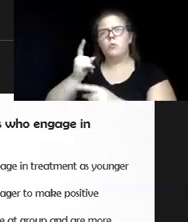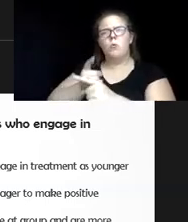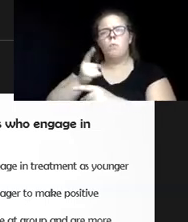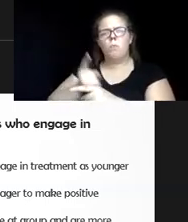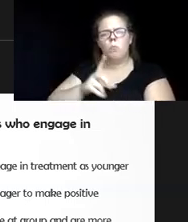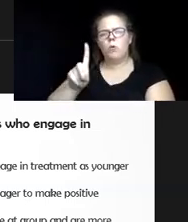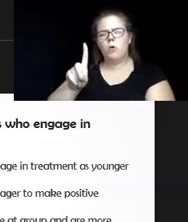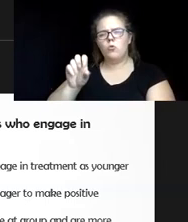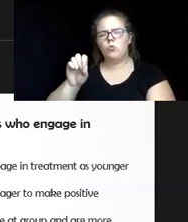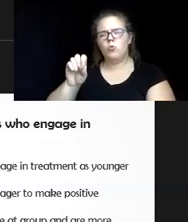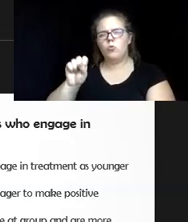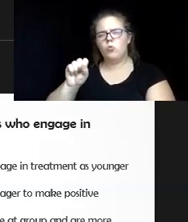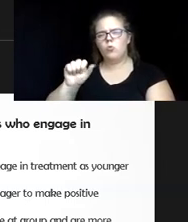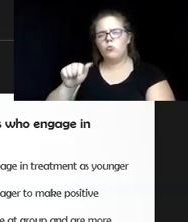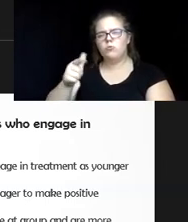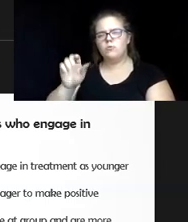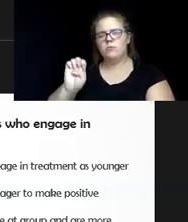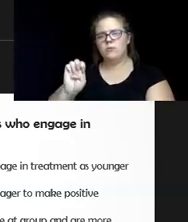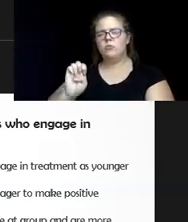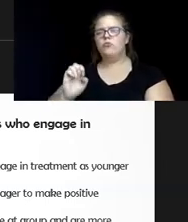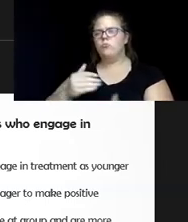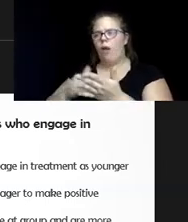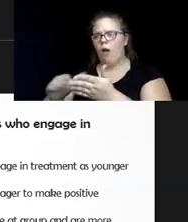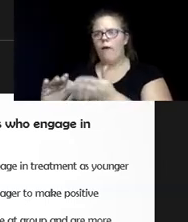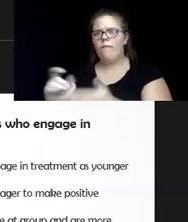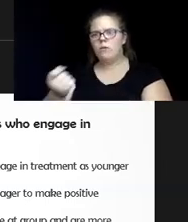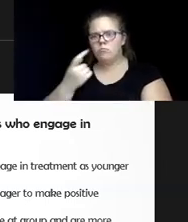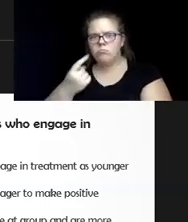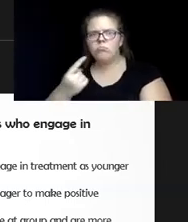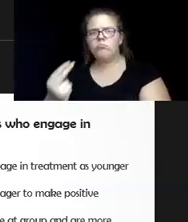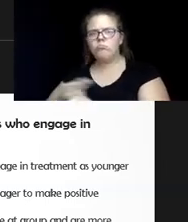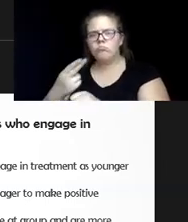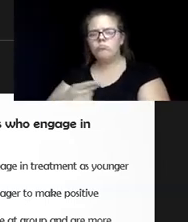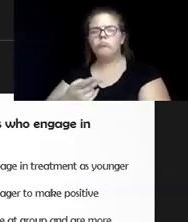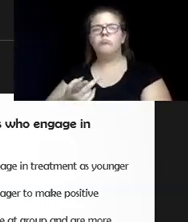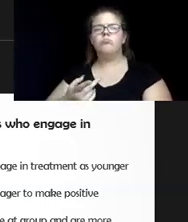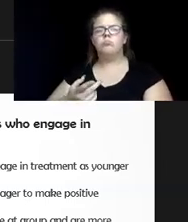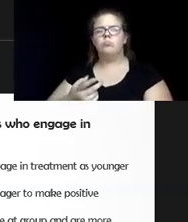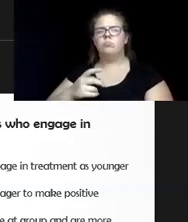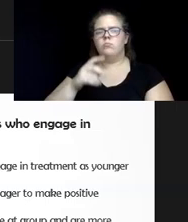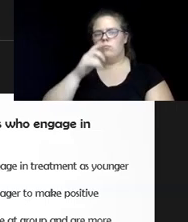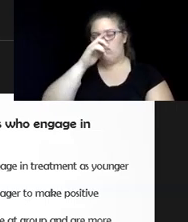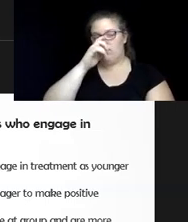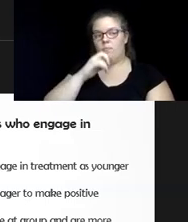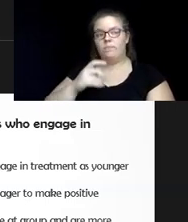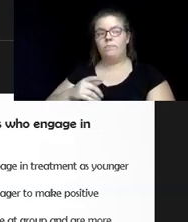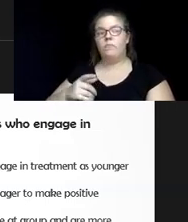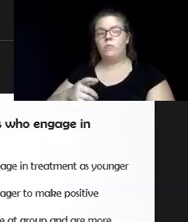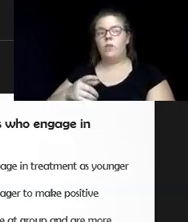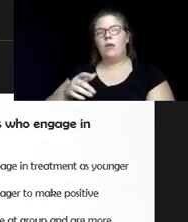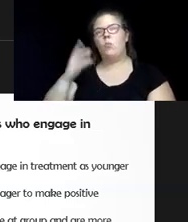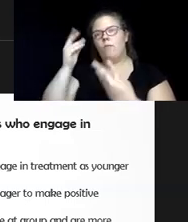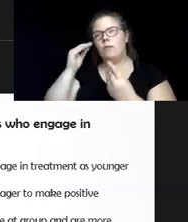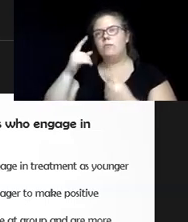appropriate frequency of administration of this treatment considering the fact that the older adults are now